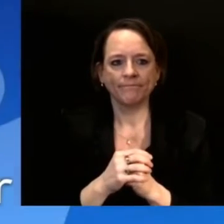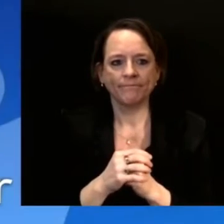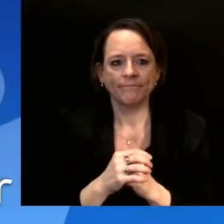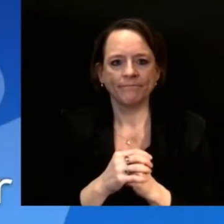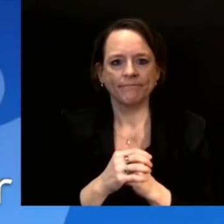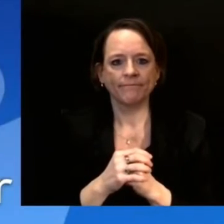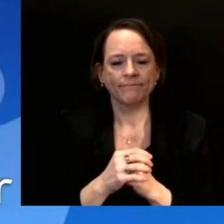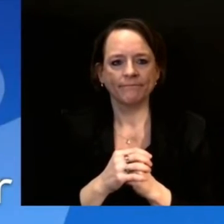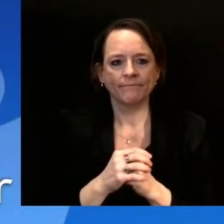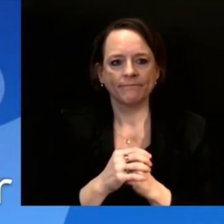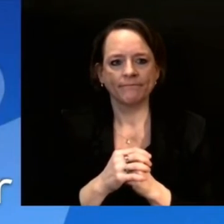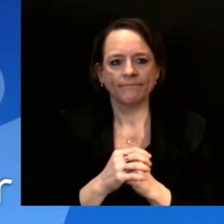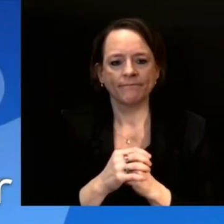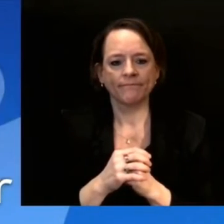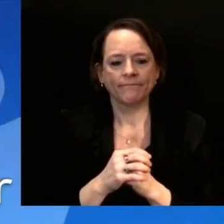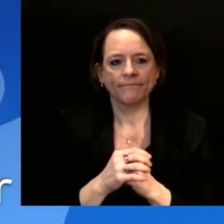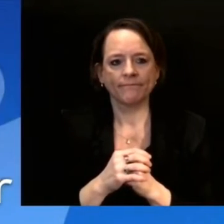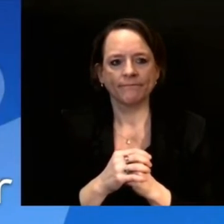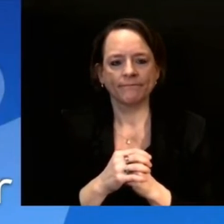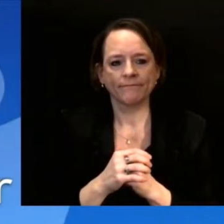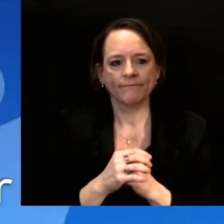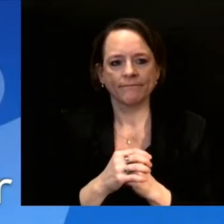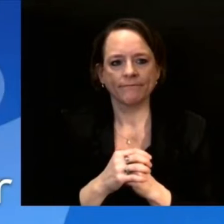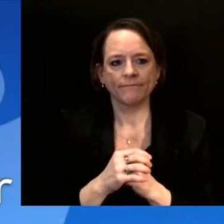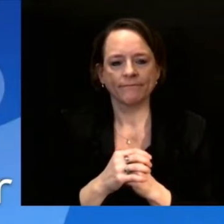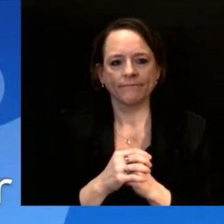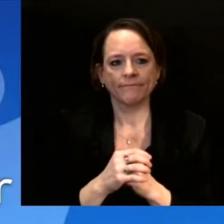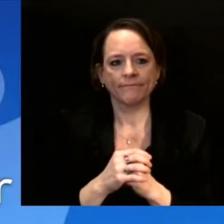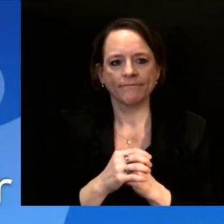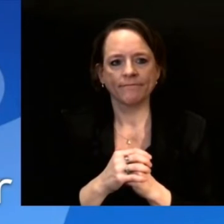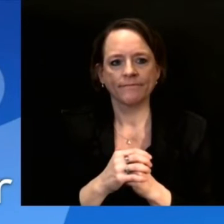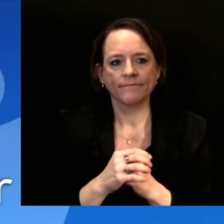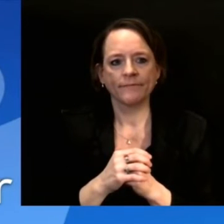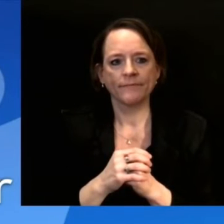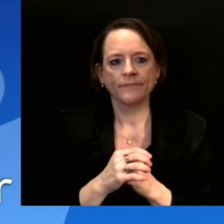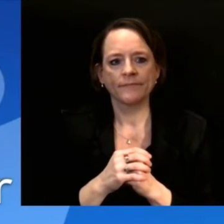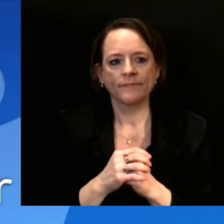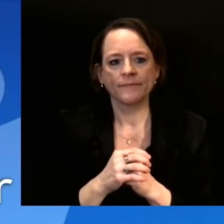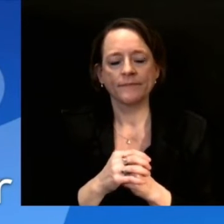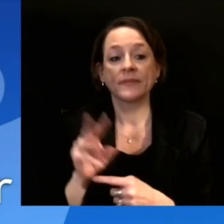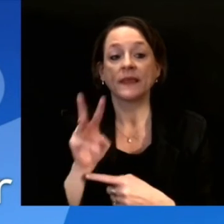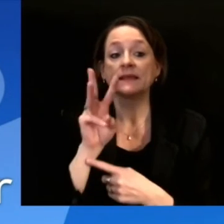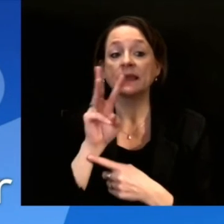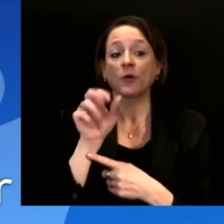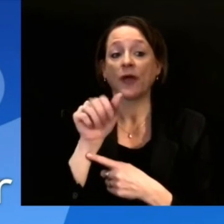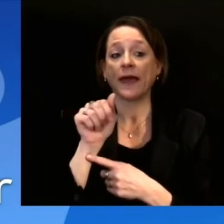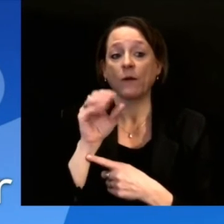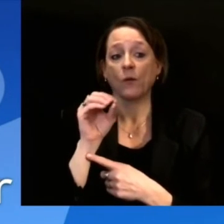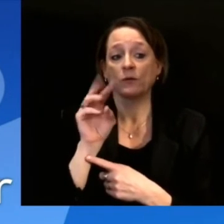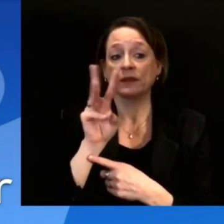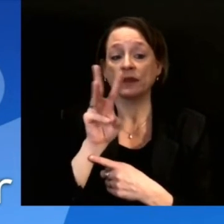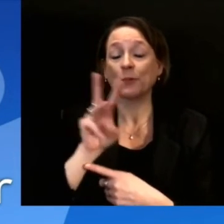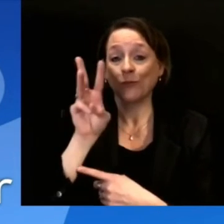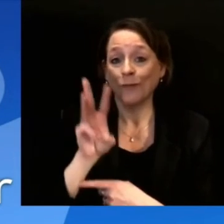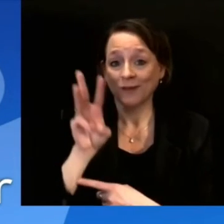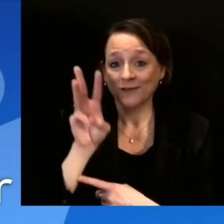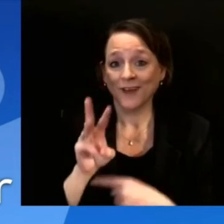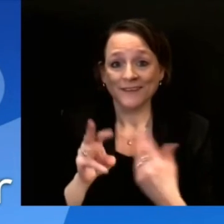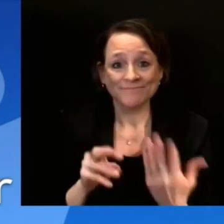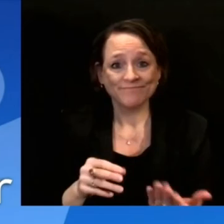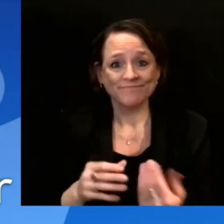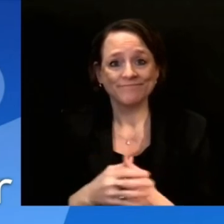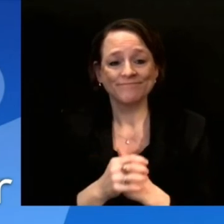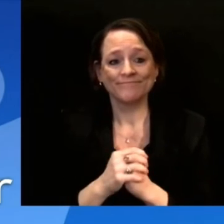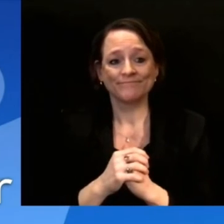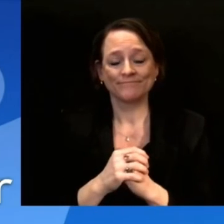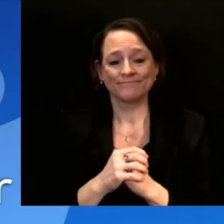Next question to Mason Dowling at WAOW in Wausau. Mason. Hi, thanks